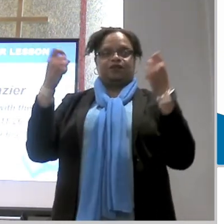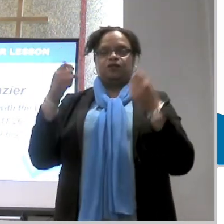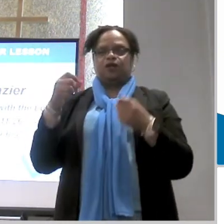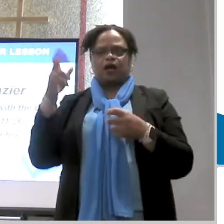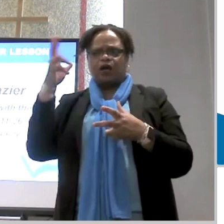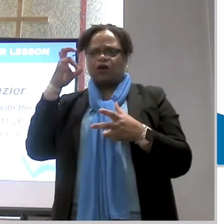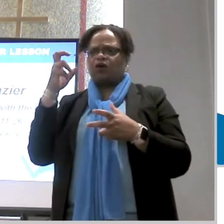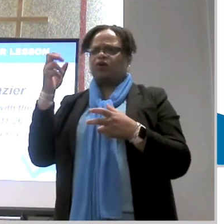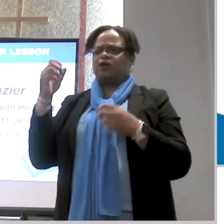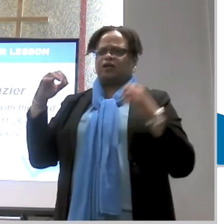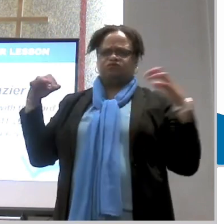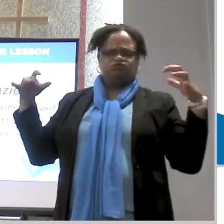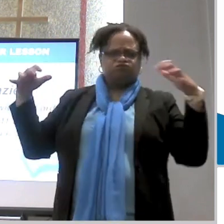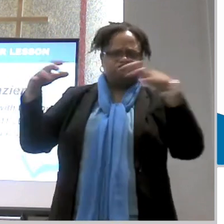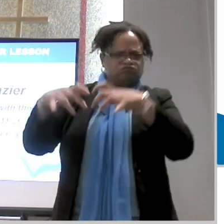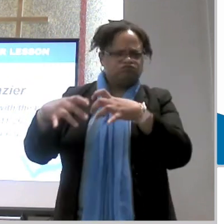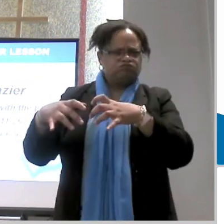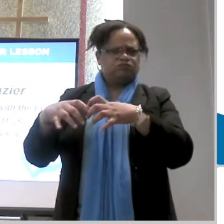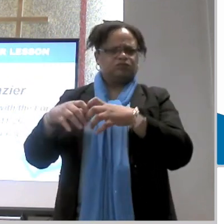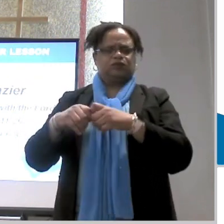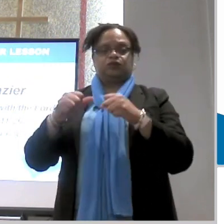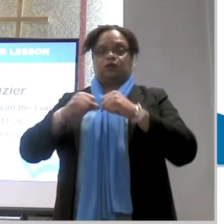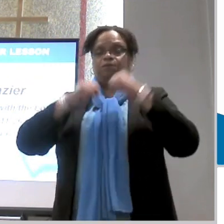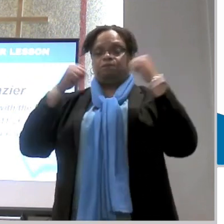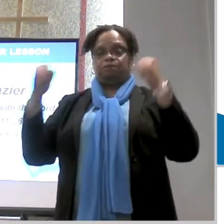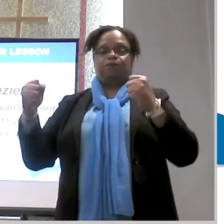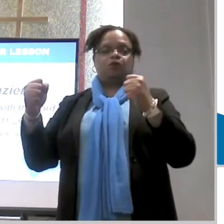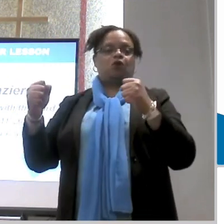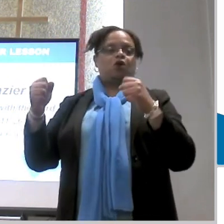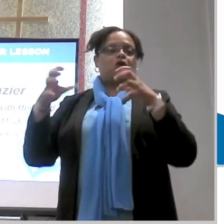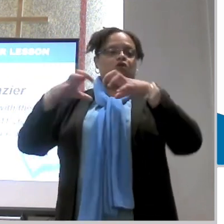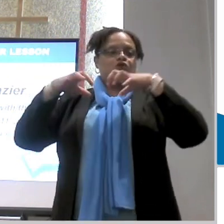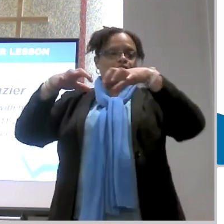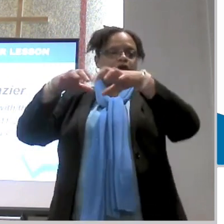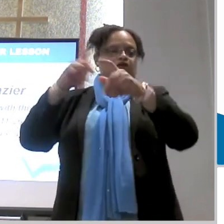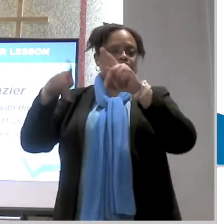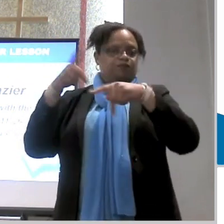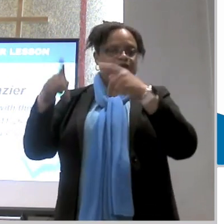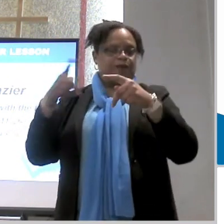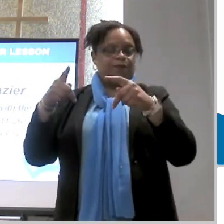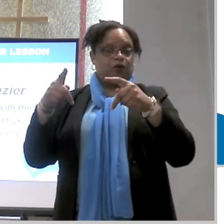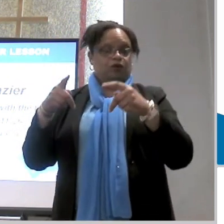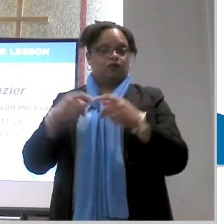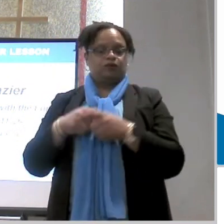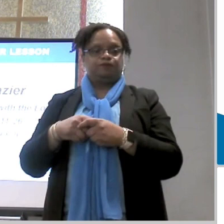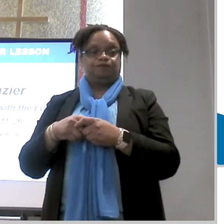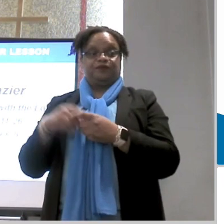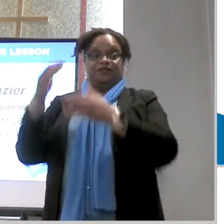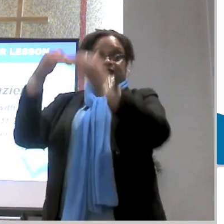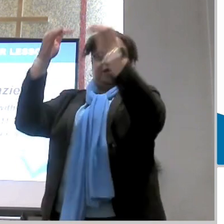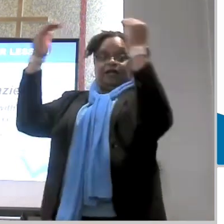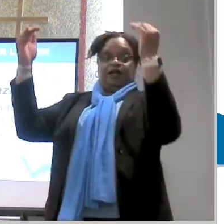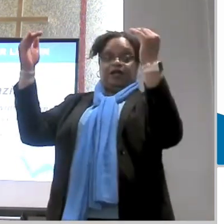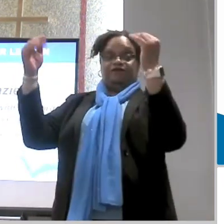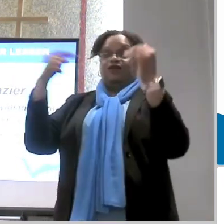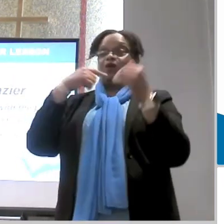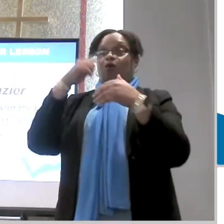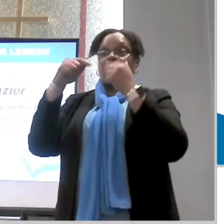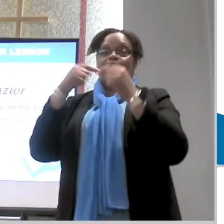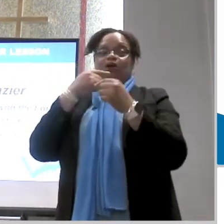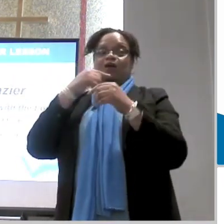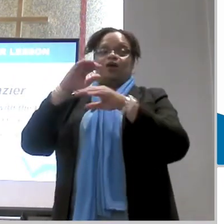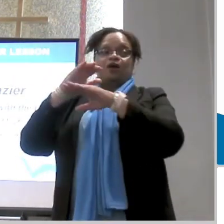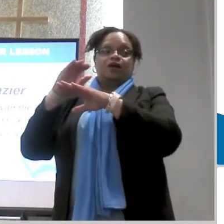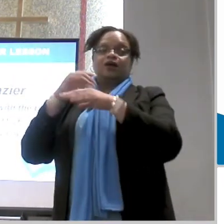voice of a great multitude like the roar of many waters like the sound of mighty peals of thunder crying out hallelujah